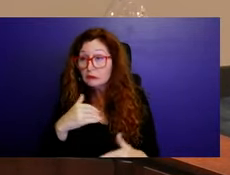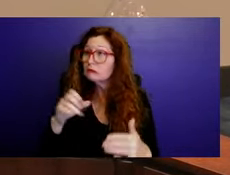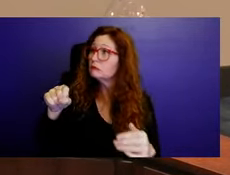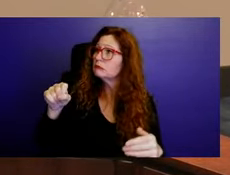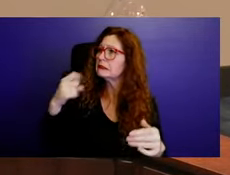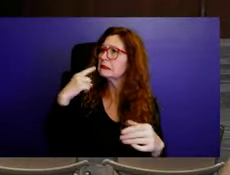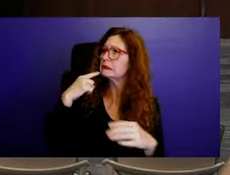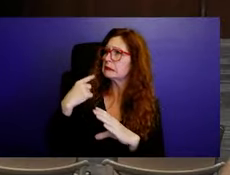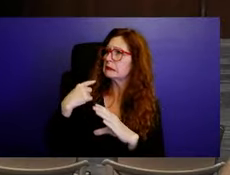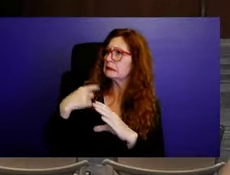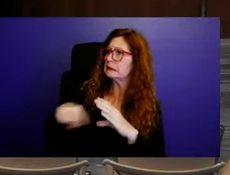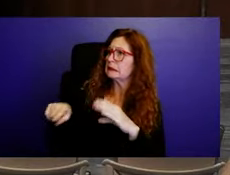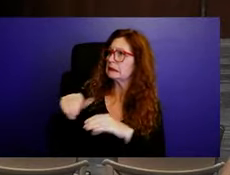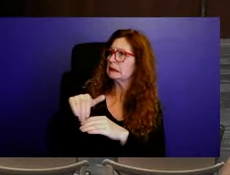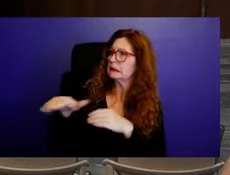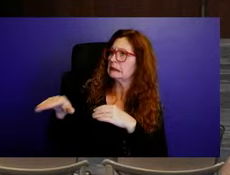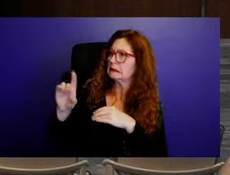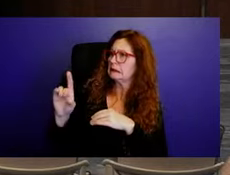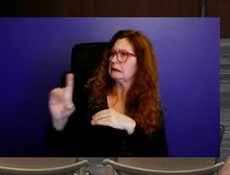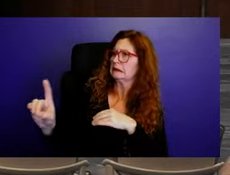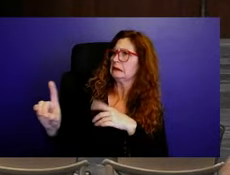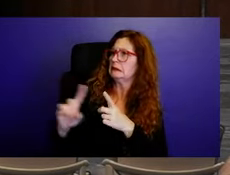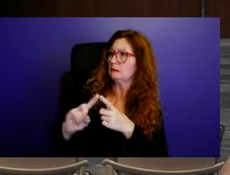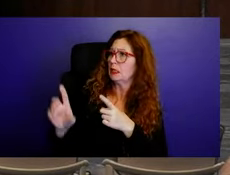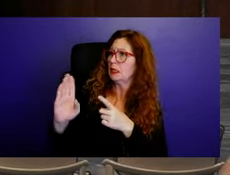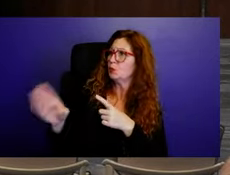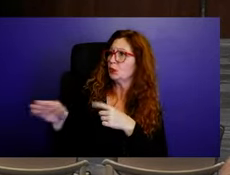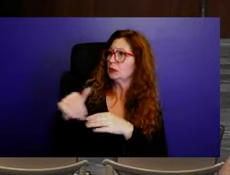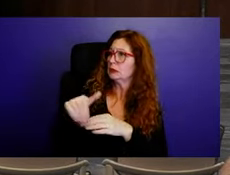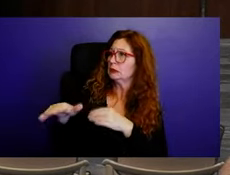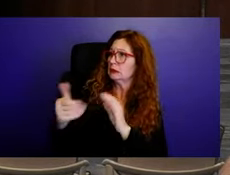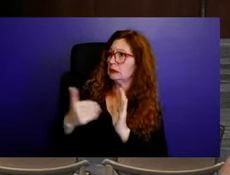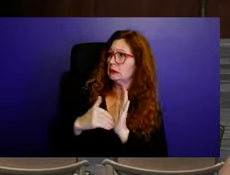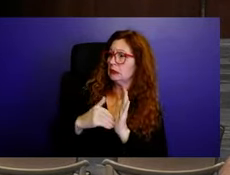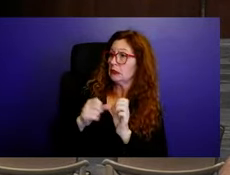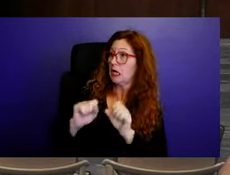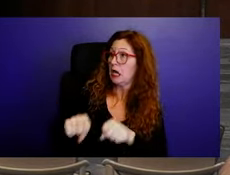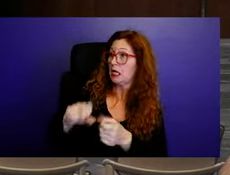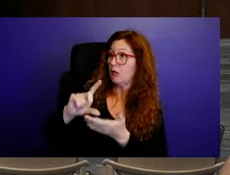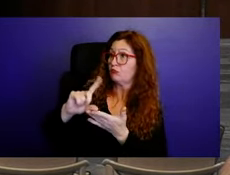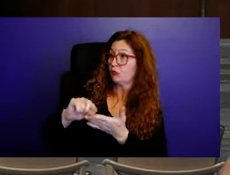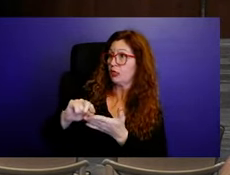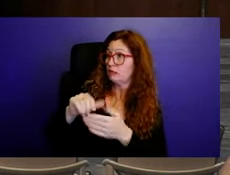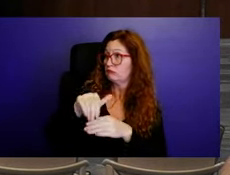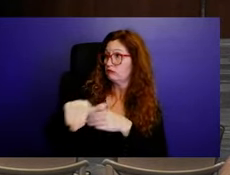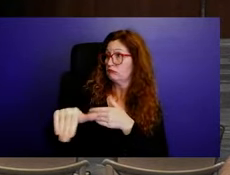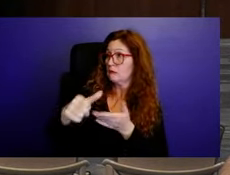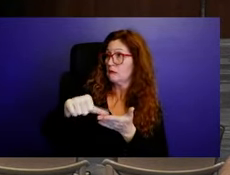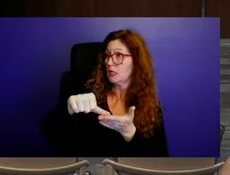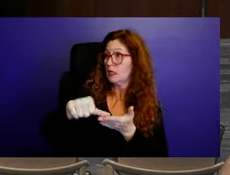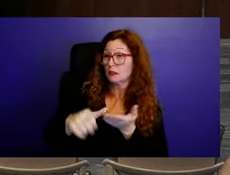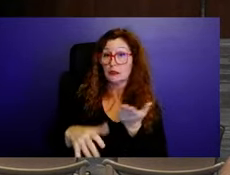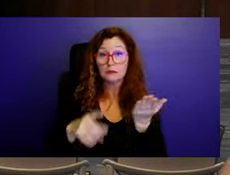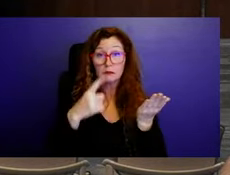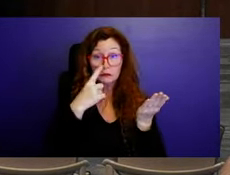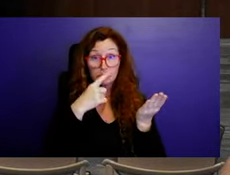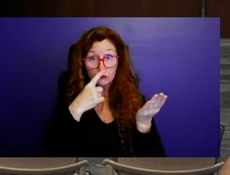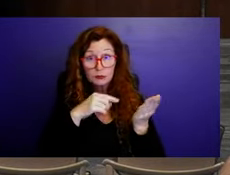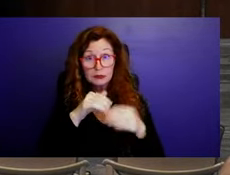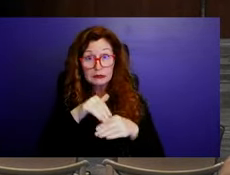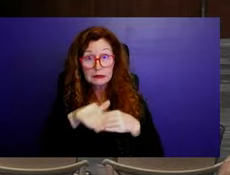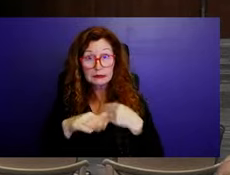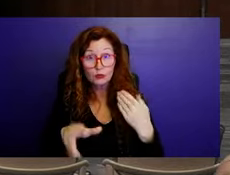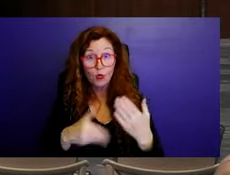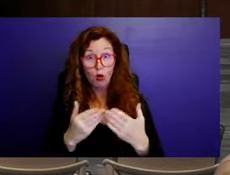like. Okay. So would you send them to all of us, I guess, so we can look at them. That's all I have now,